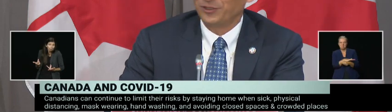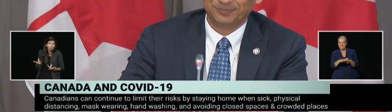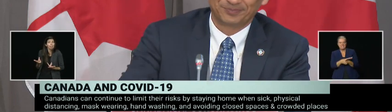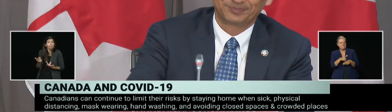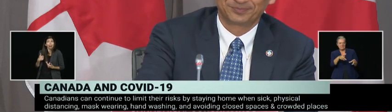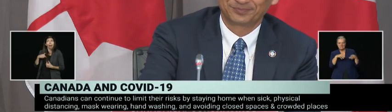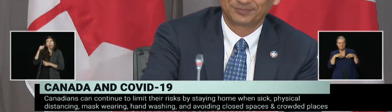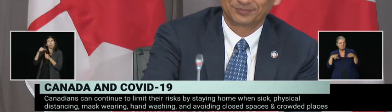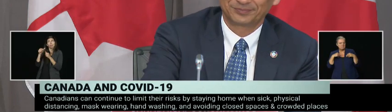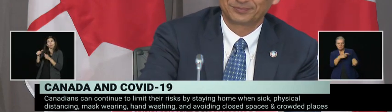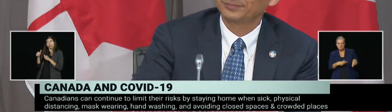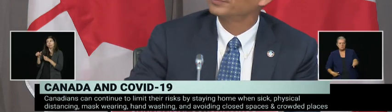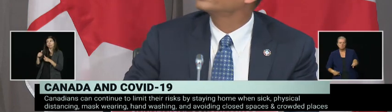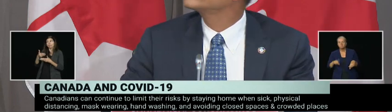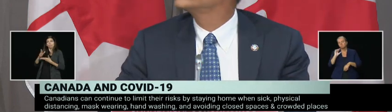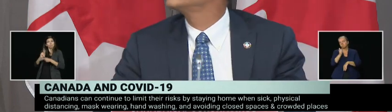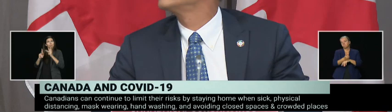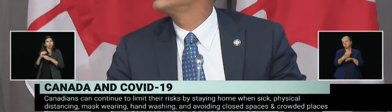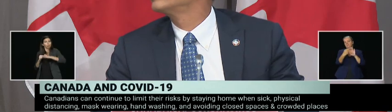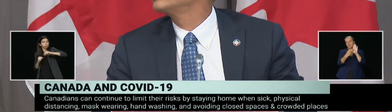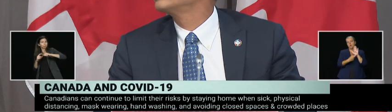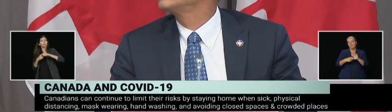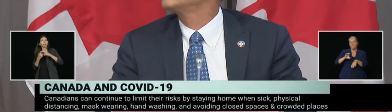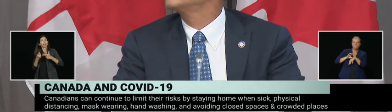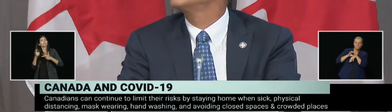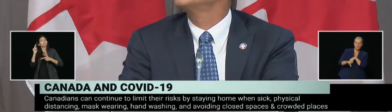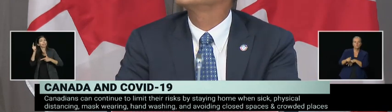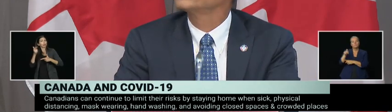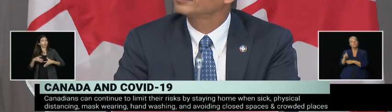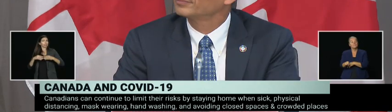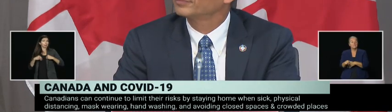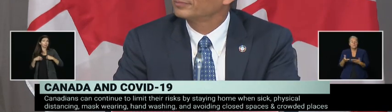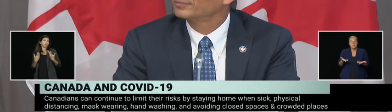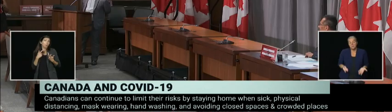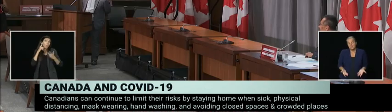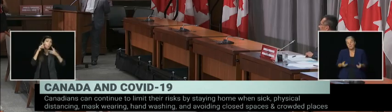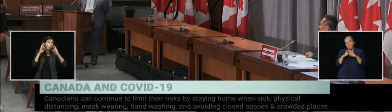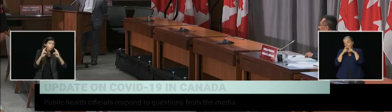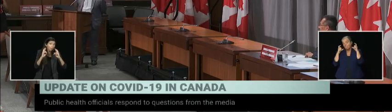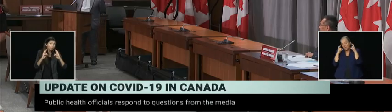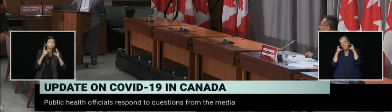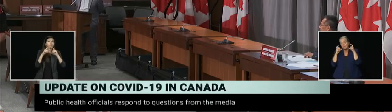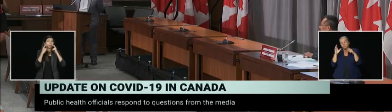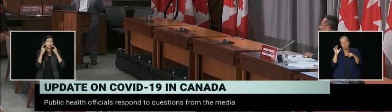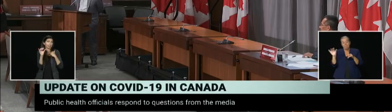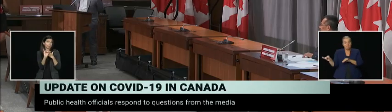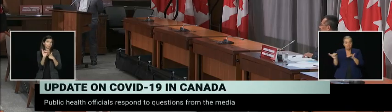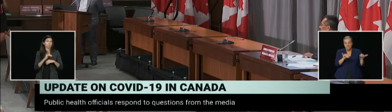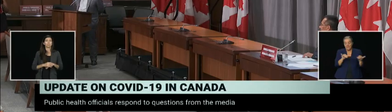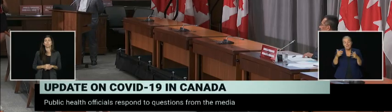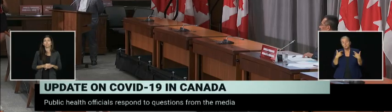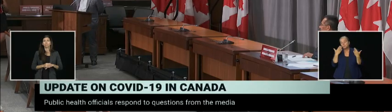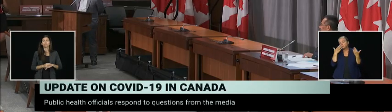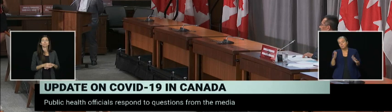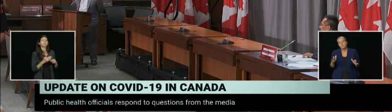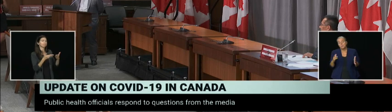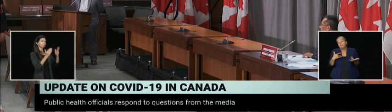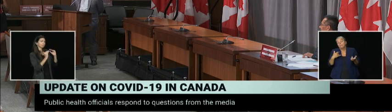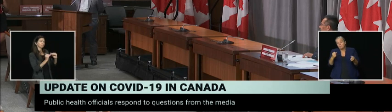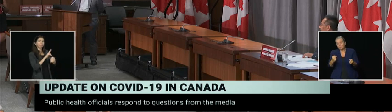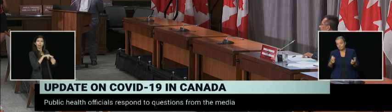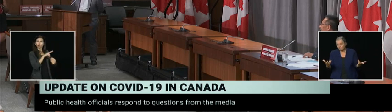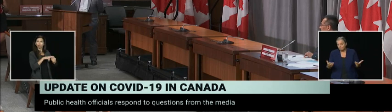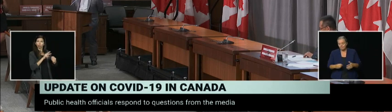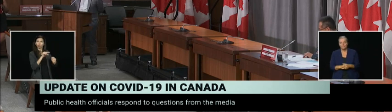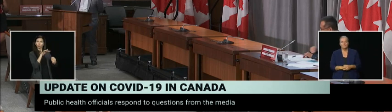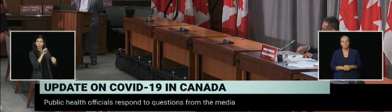Thank you. Thank you. Next question, CTV. Hi, Dr. Amali Thomas, CTV National News. You mentioned that outbreaks are linked to social gatherings,